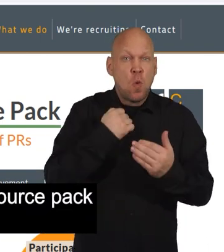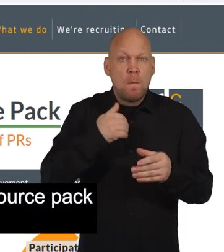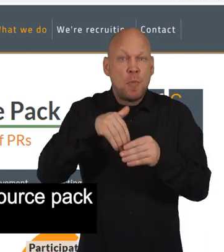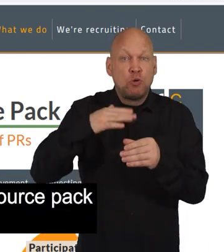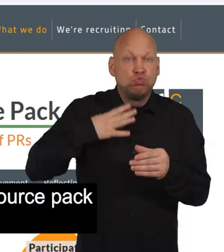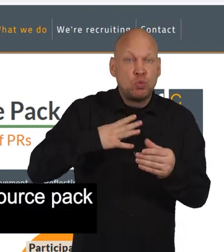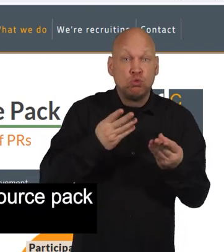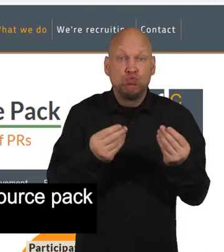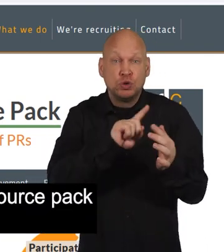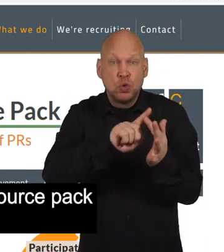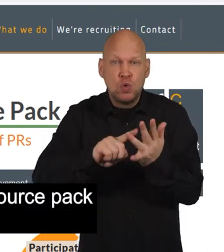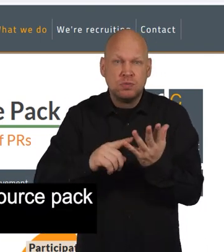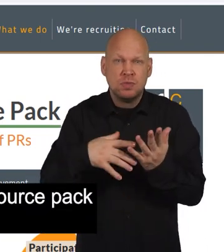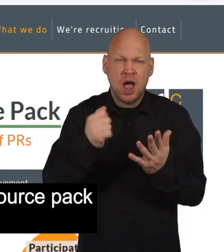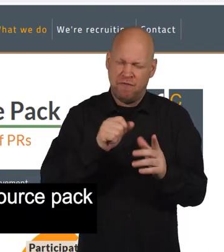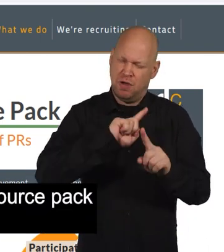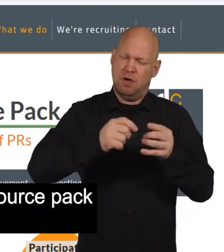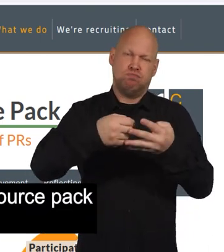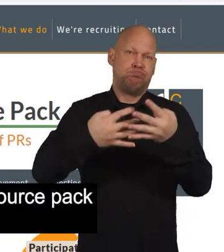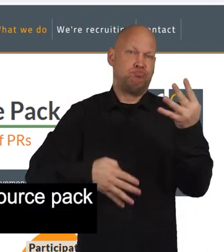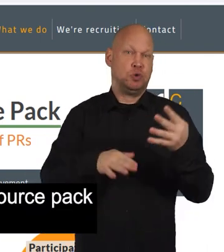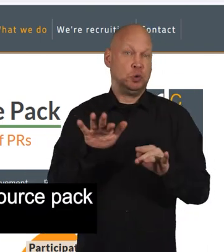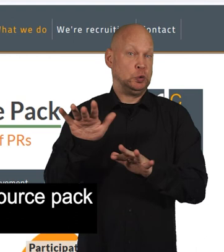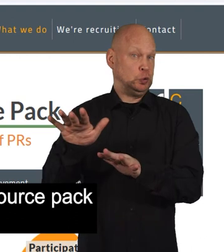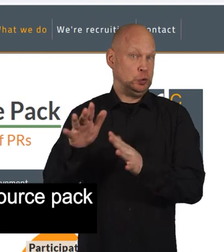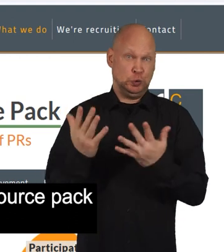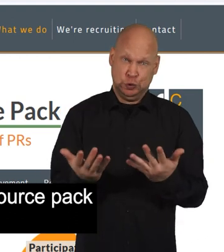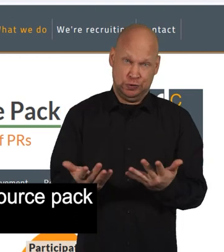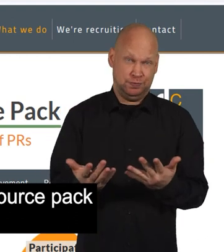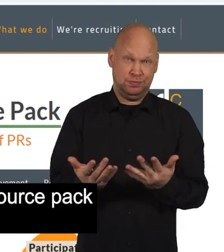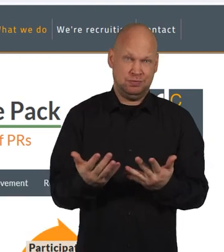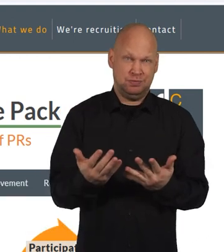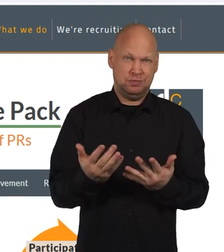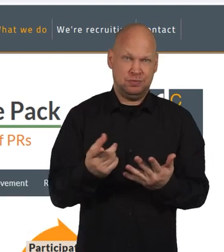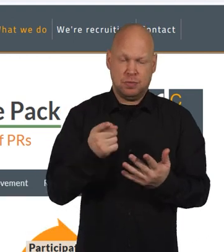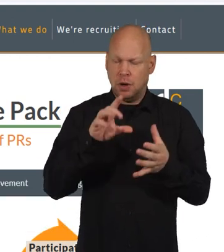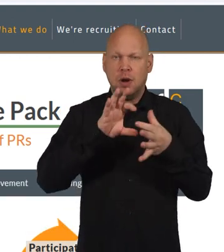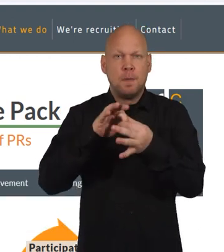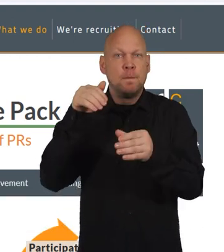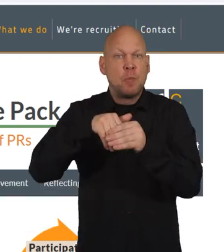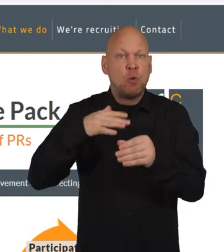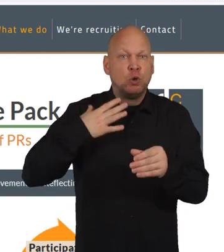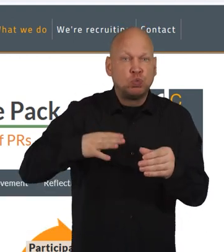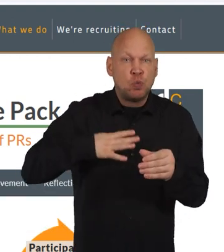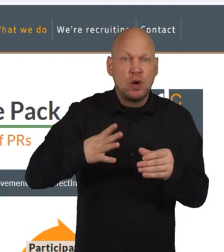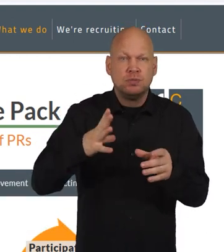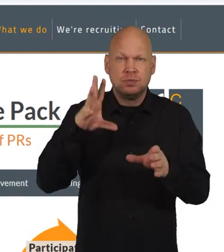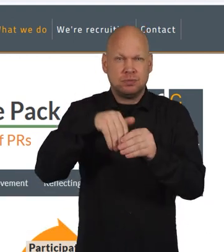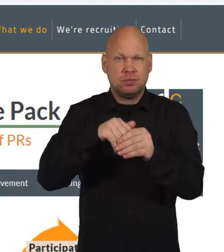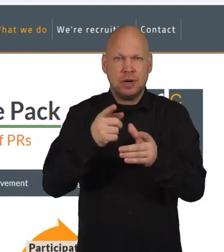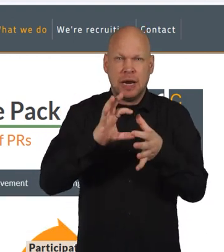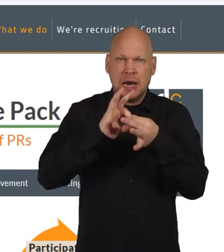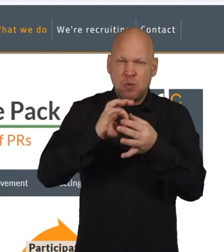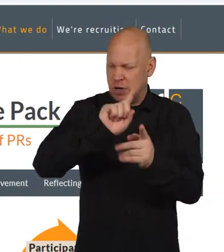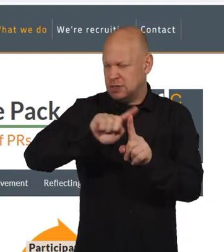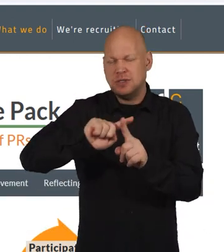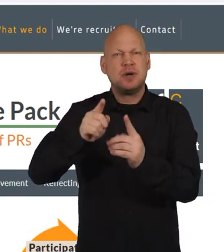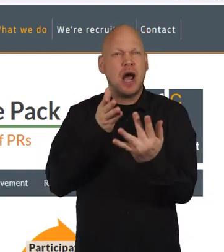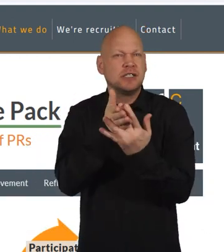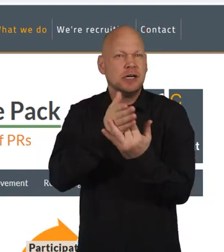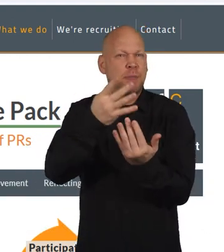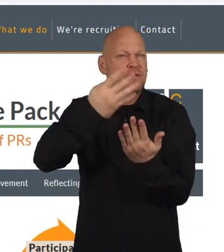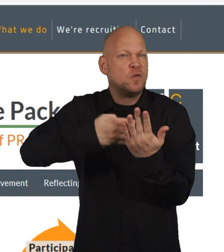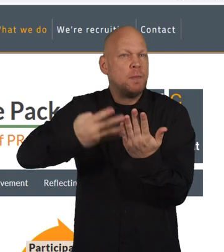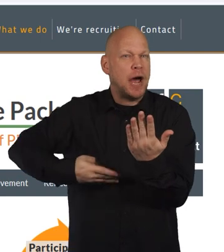find our participation request resource pack, which has information on all different aspects of participation requests, including in